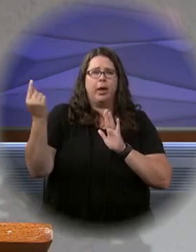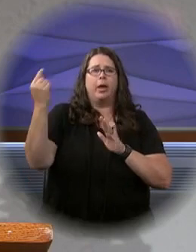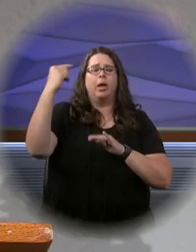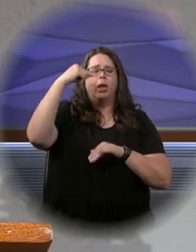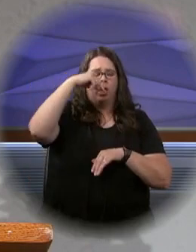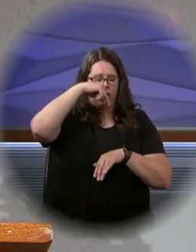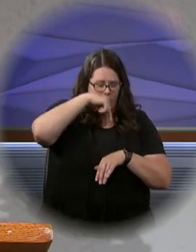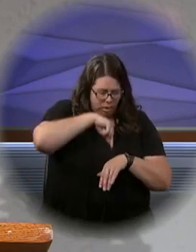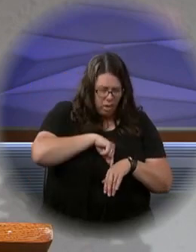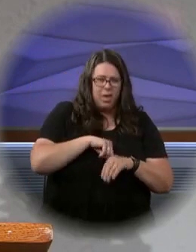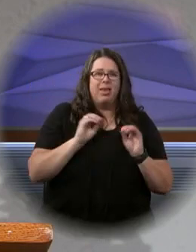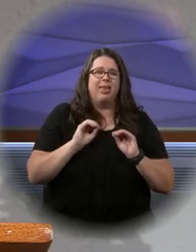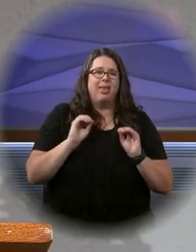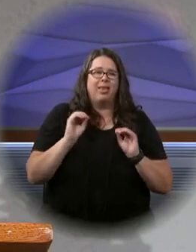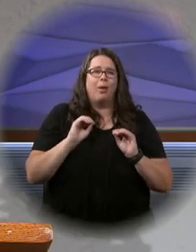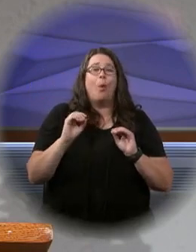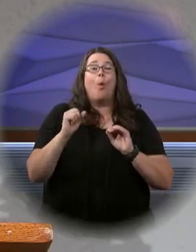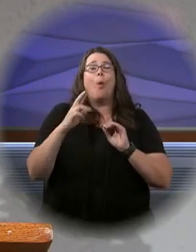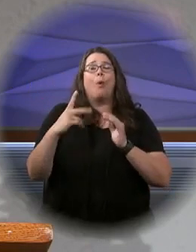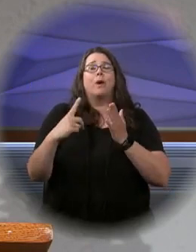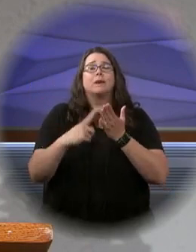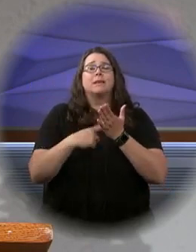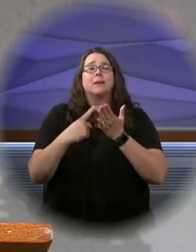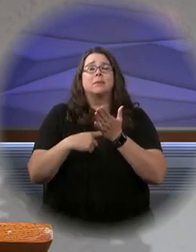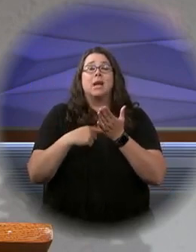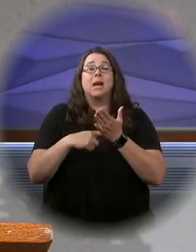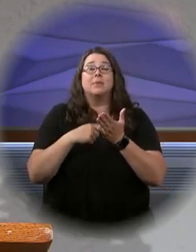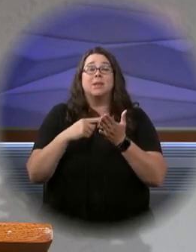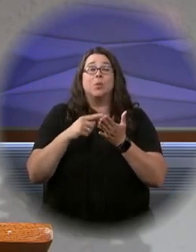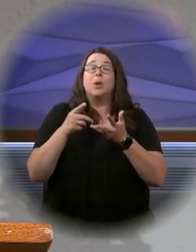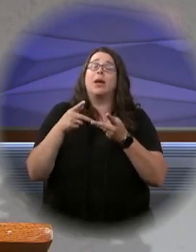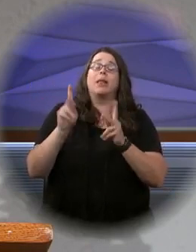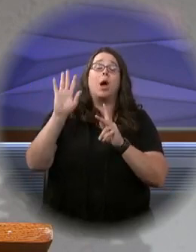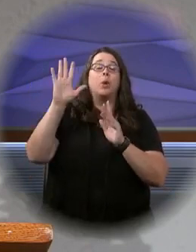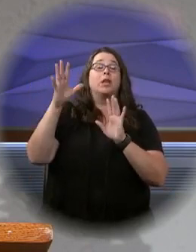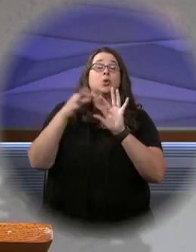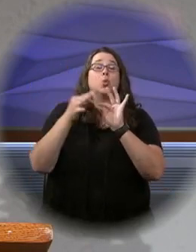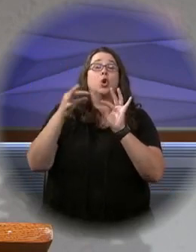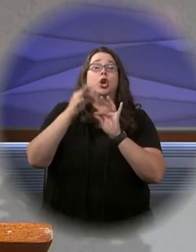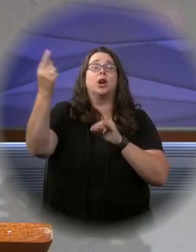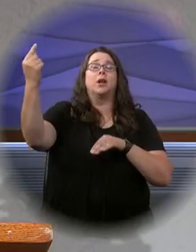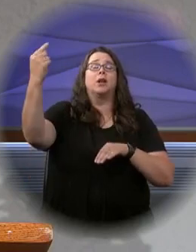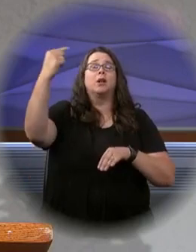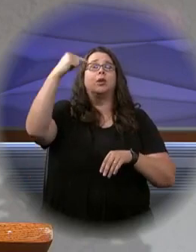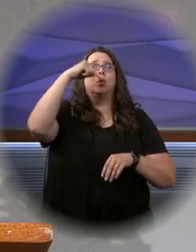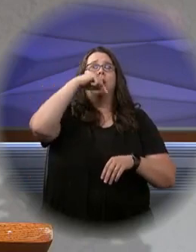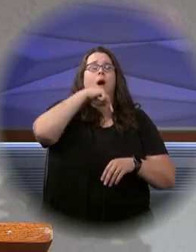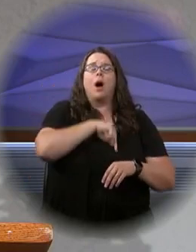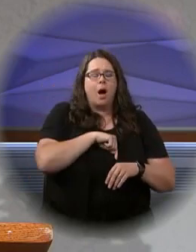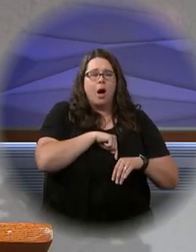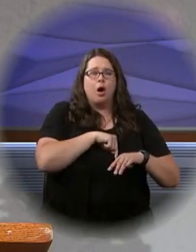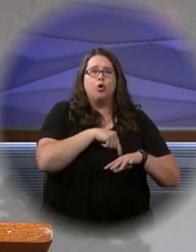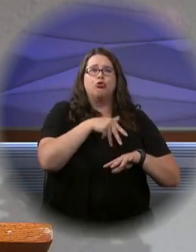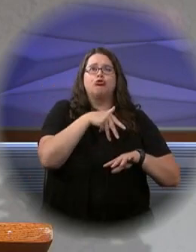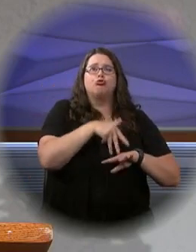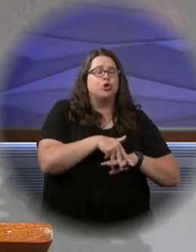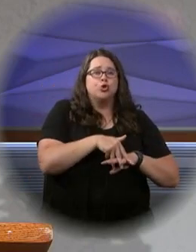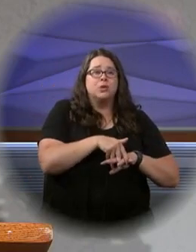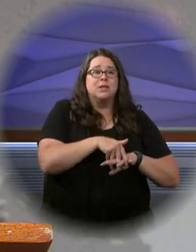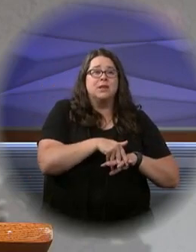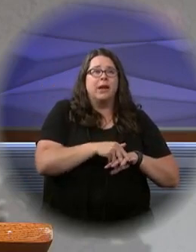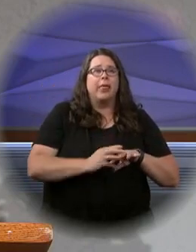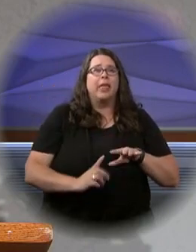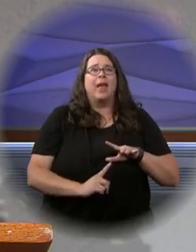really make a difference. Or those times that we just allowed God's word to take root in our lives, but then